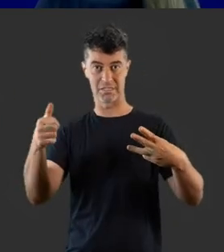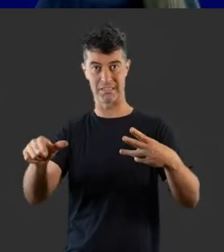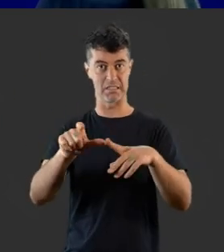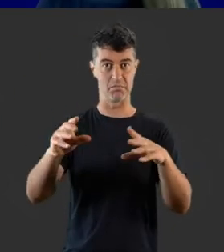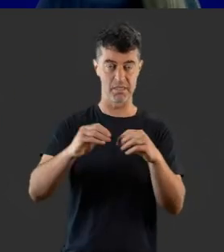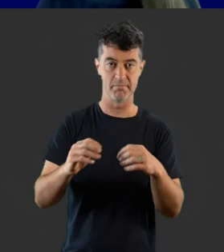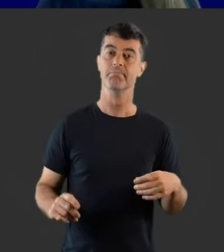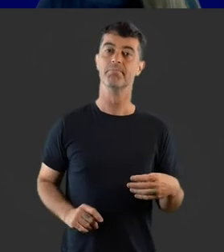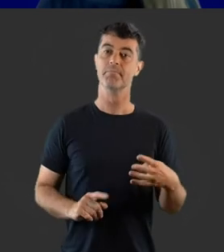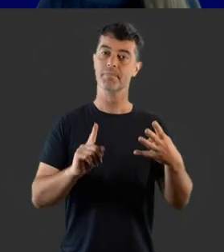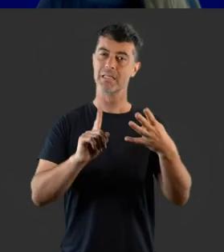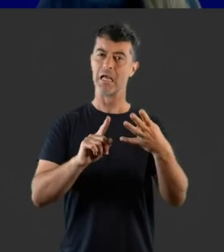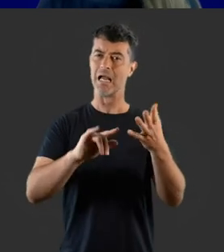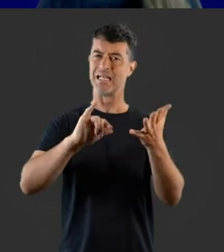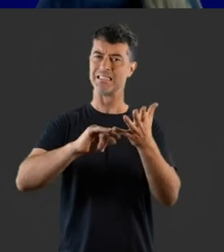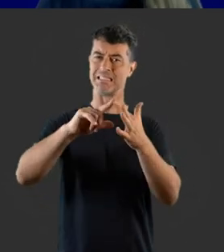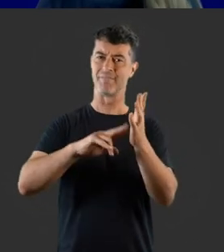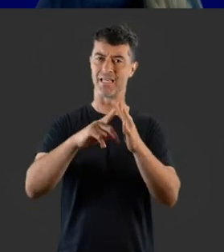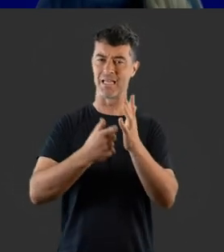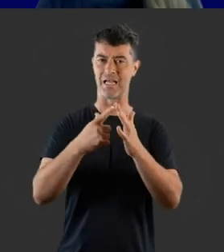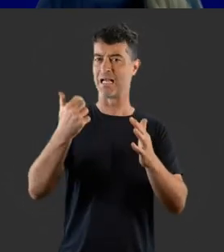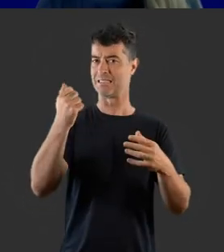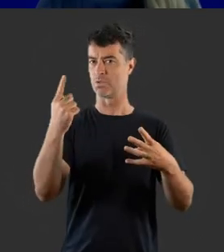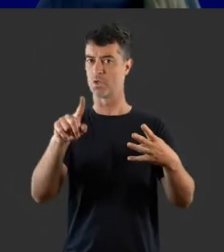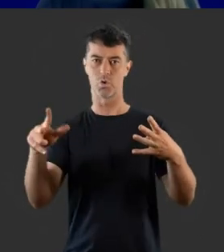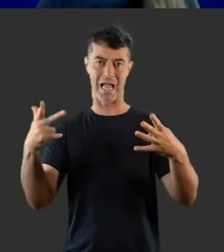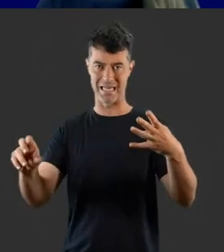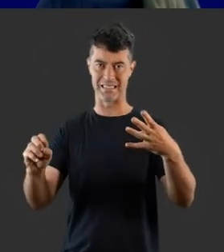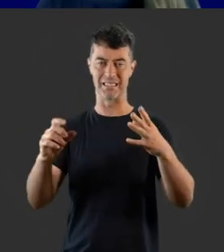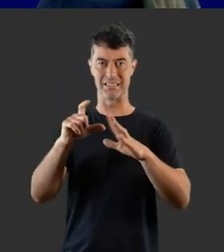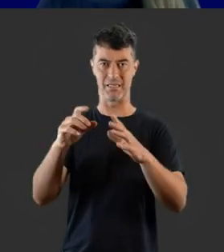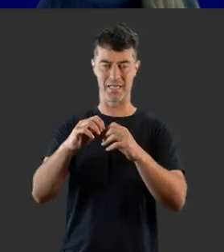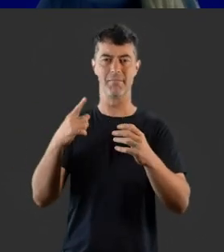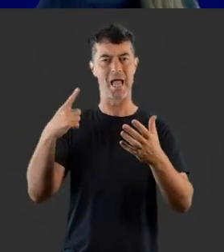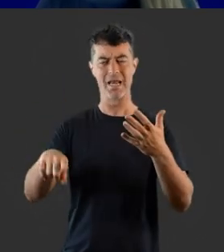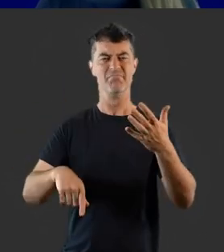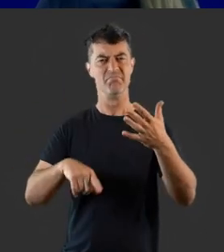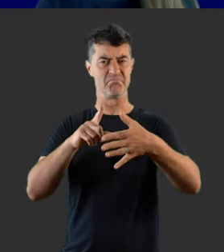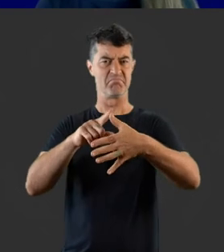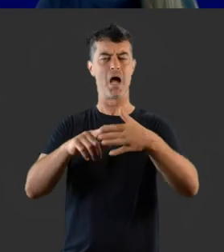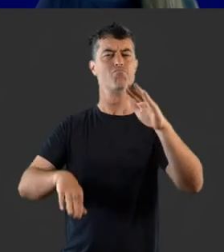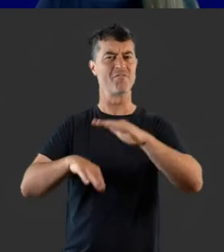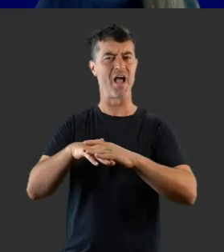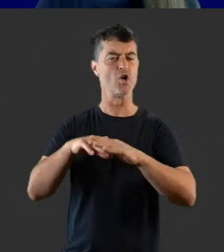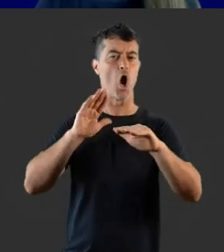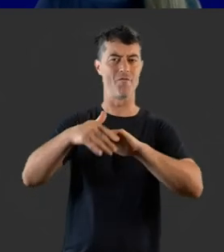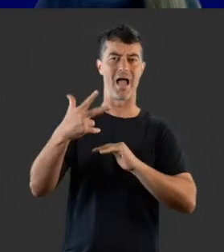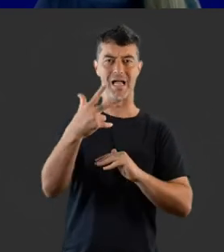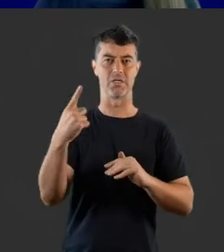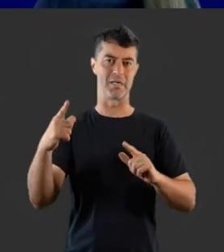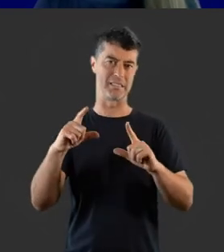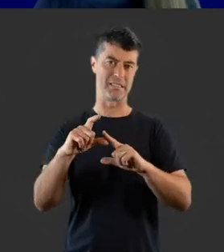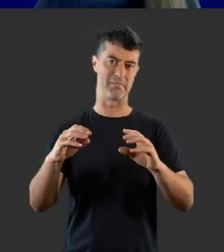41 to 60 decibels. Severe loss, 61 to 80 decibels. And profound loss,